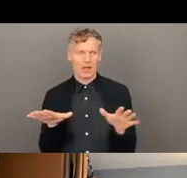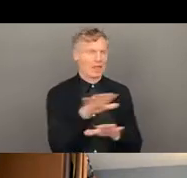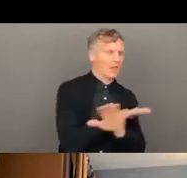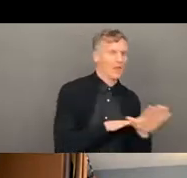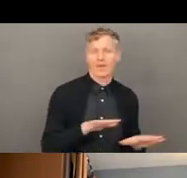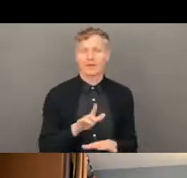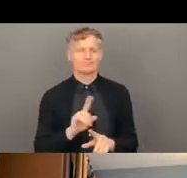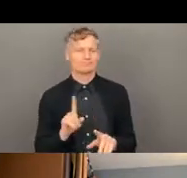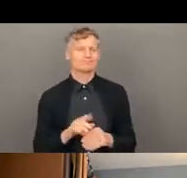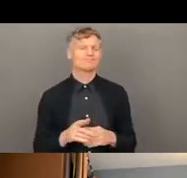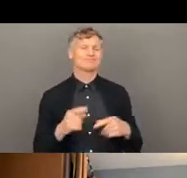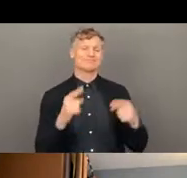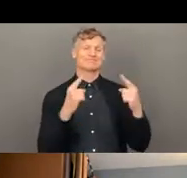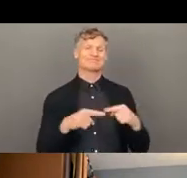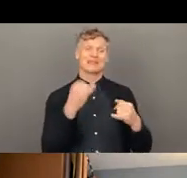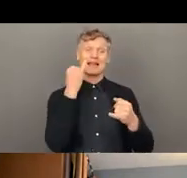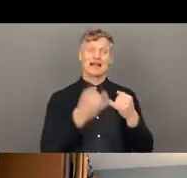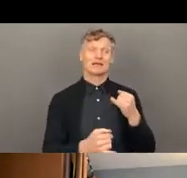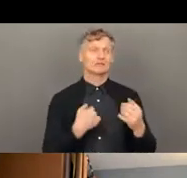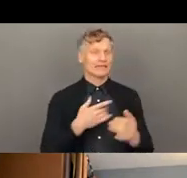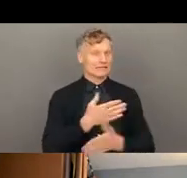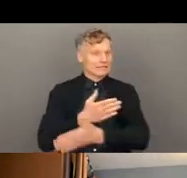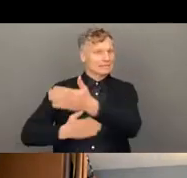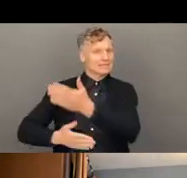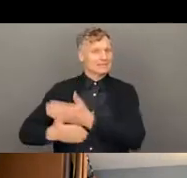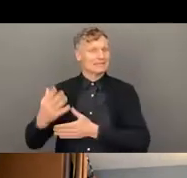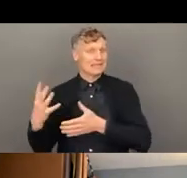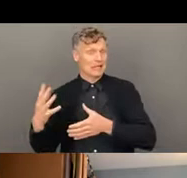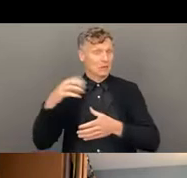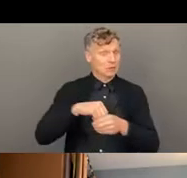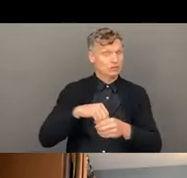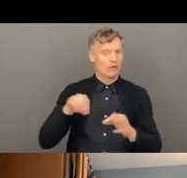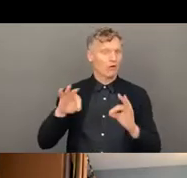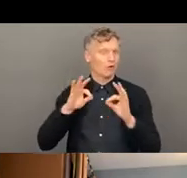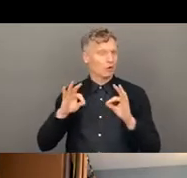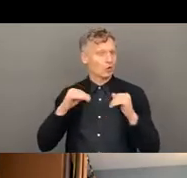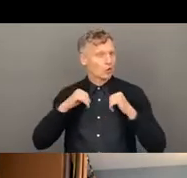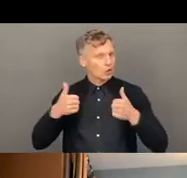disability inclusion into a humanitarian action. Um,